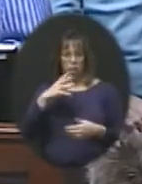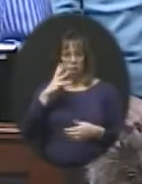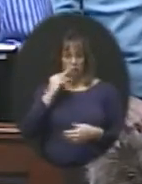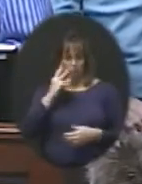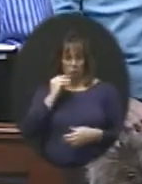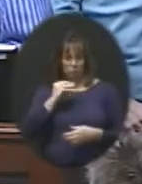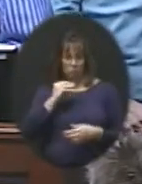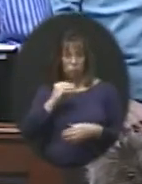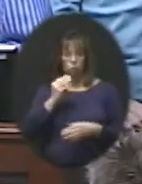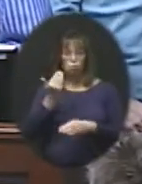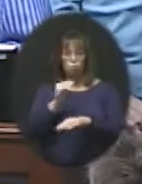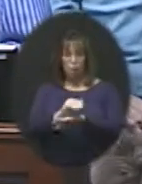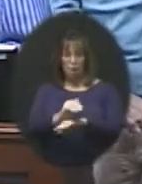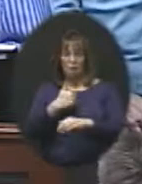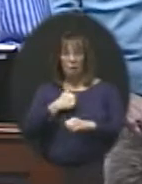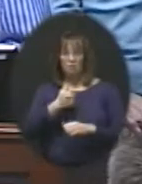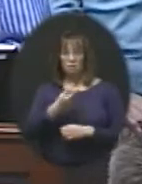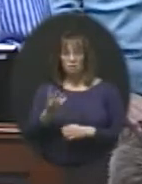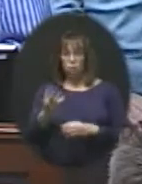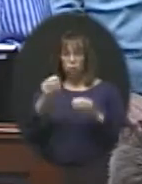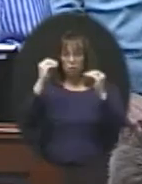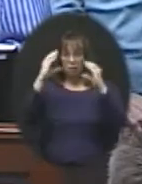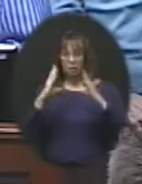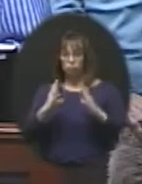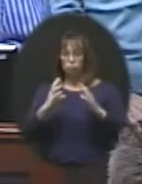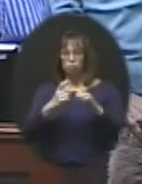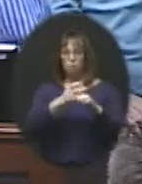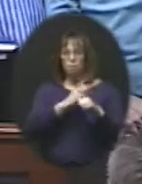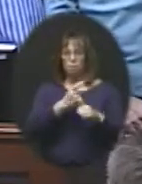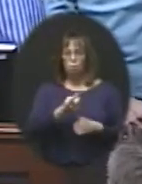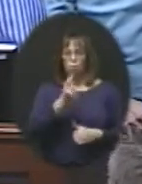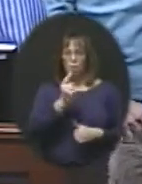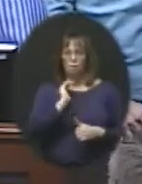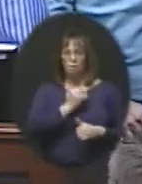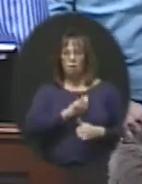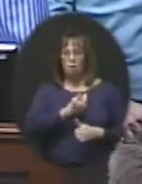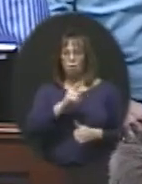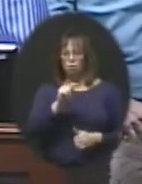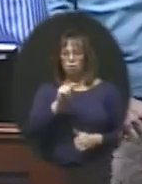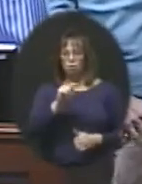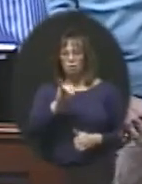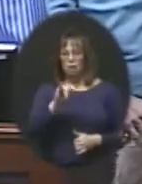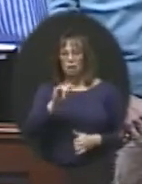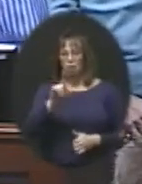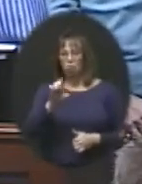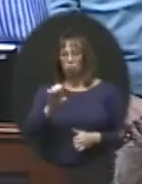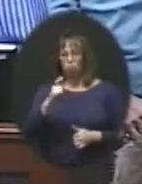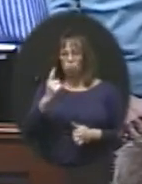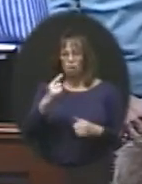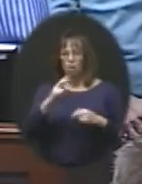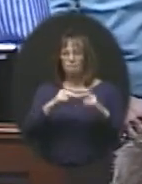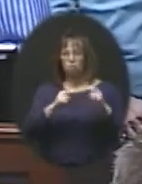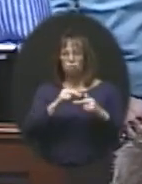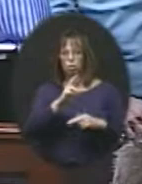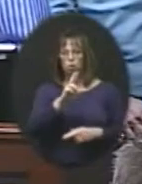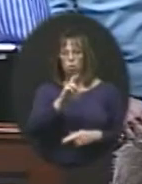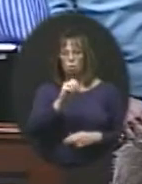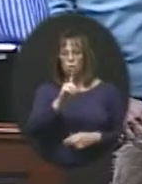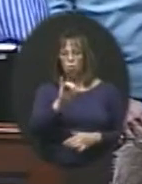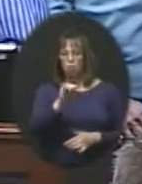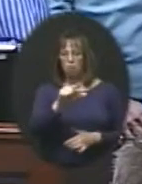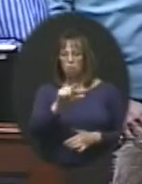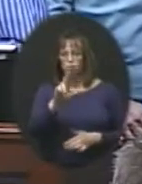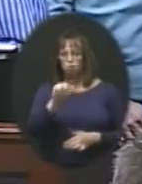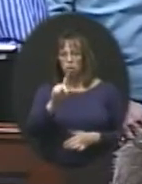Tonight, I have a couple of teachers from one of our Title I buildings, Rolling Ridge, and